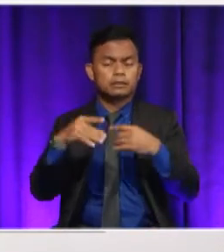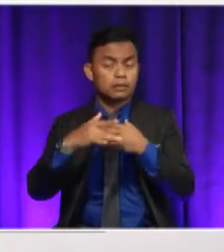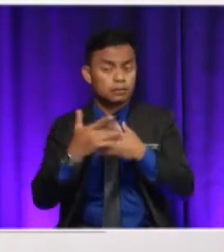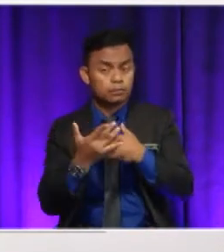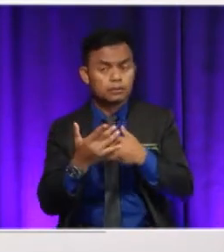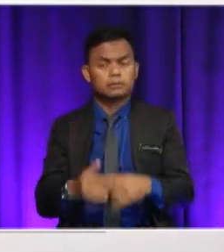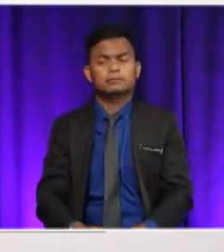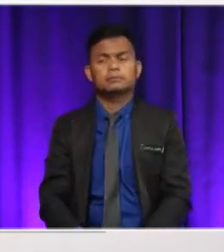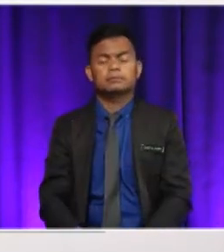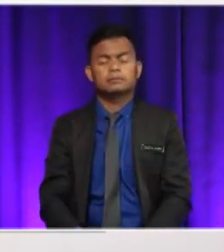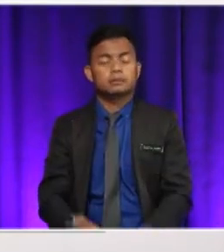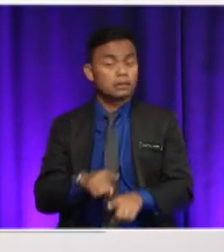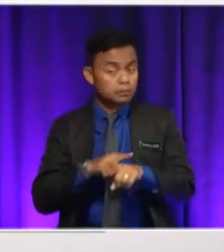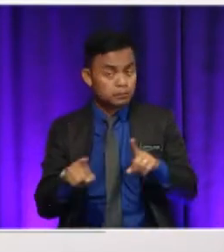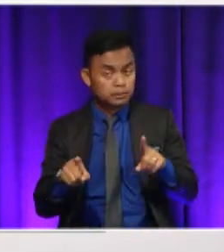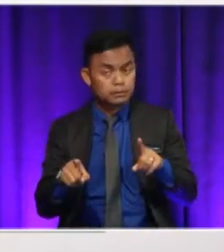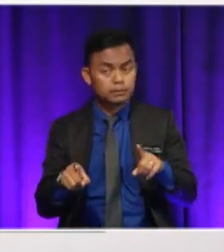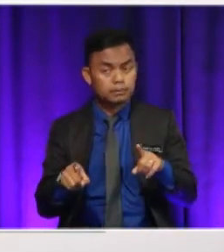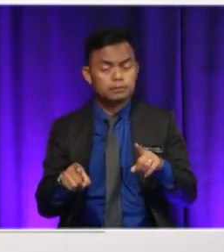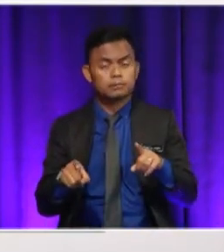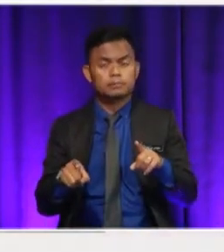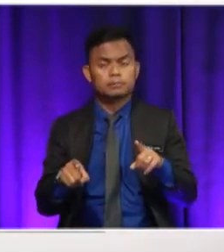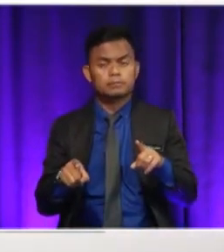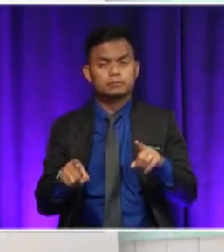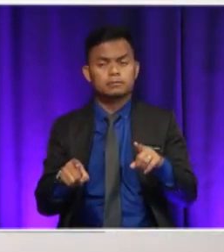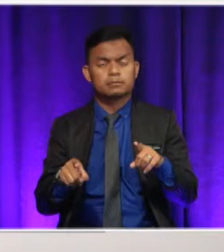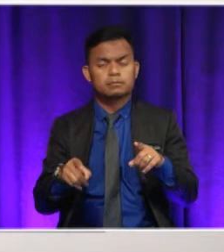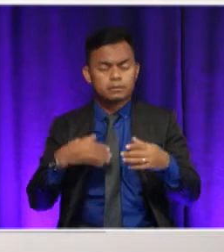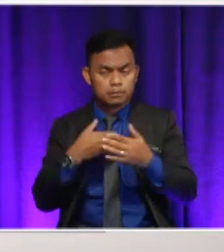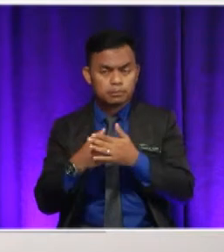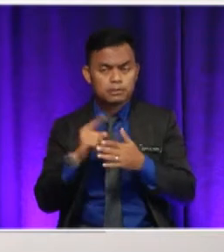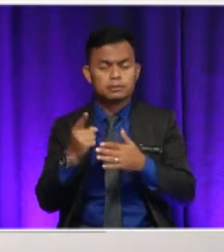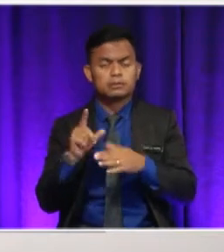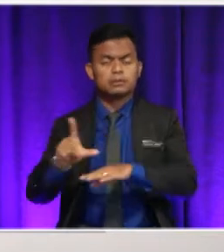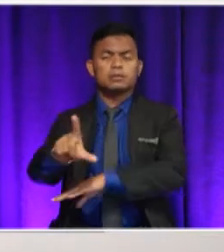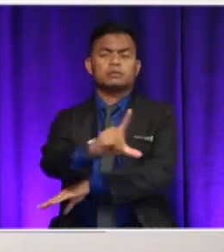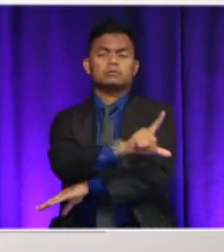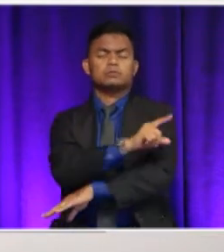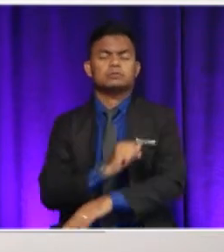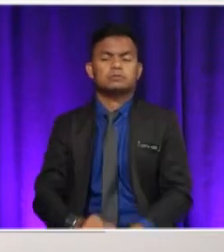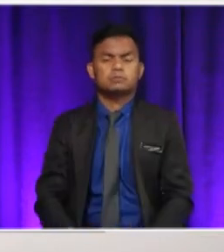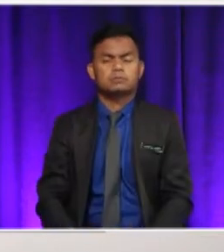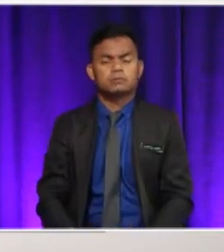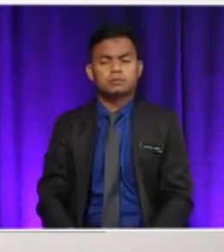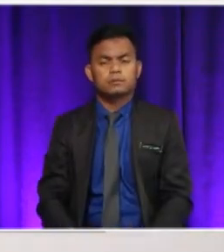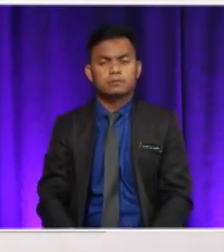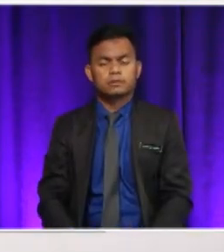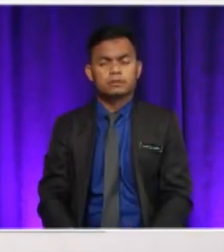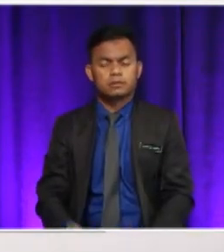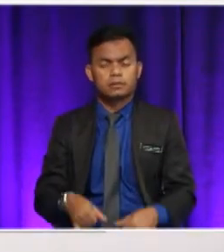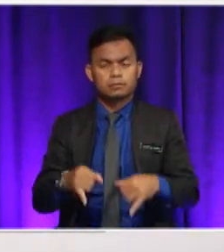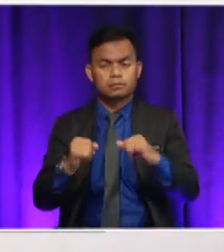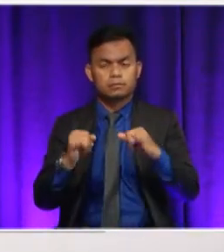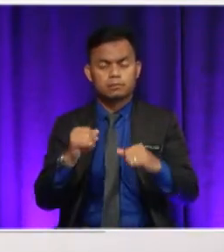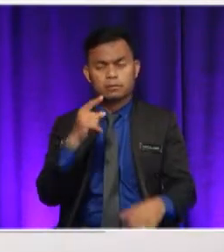journey. However, by the time she reached the Atlantic Ocean on the other side of the continent, he had to walk continuously